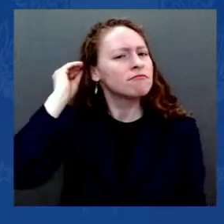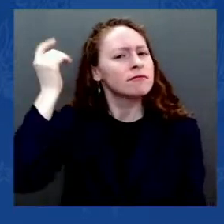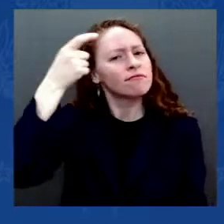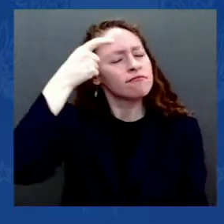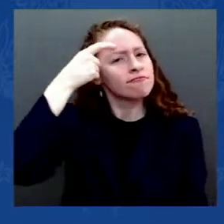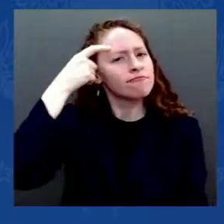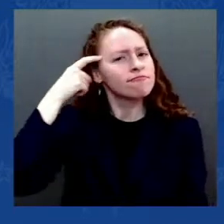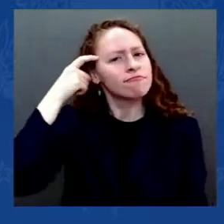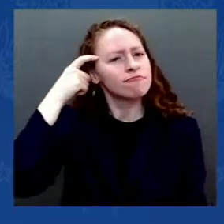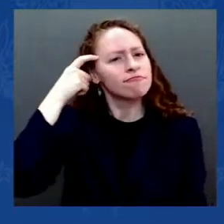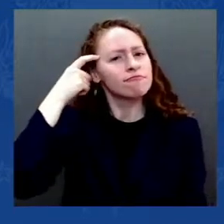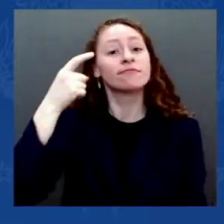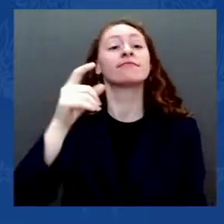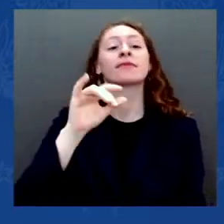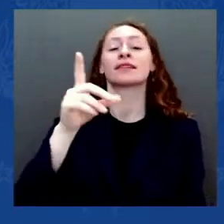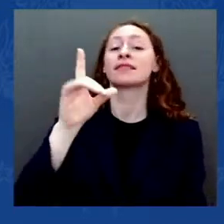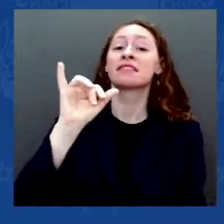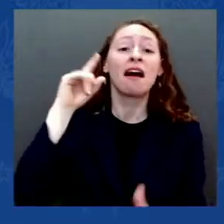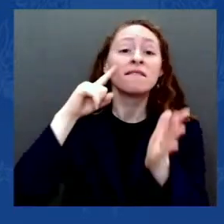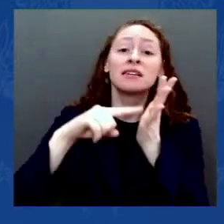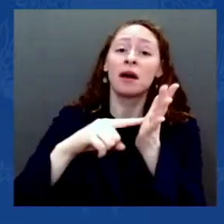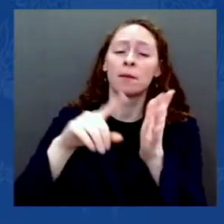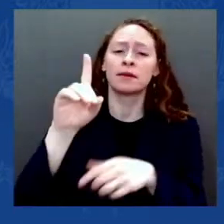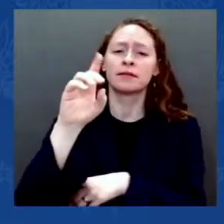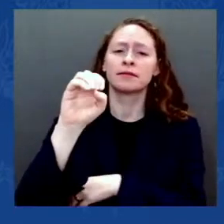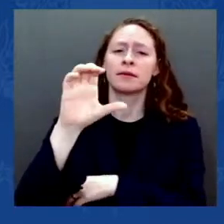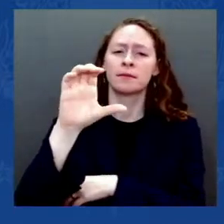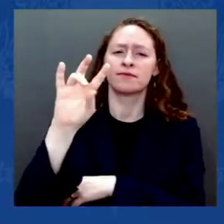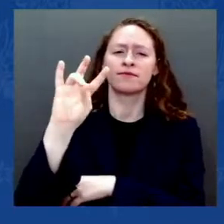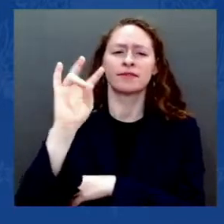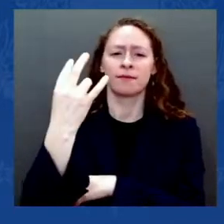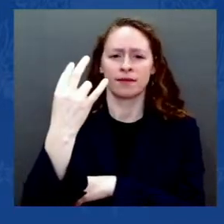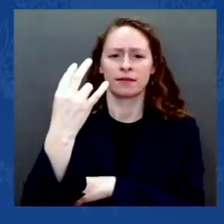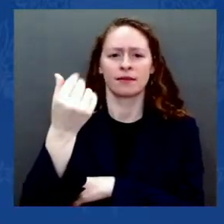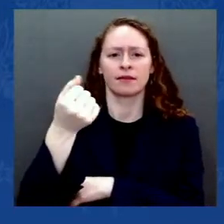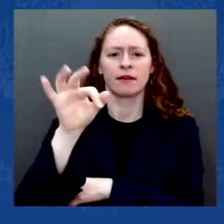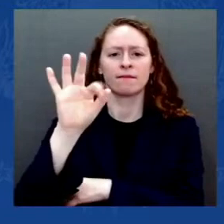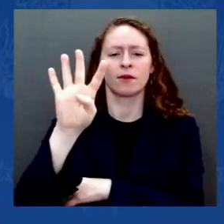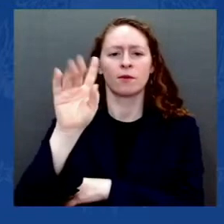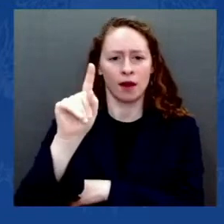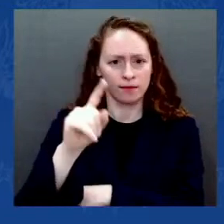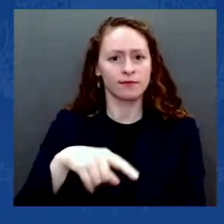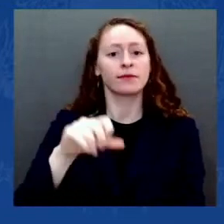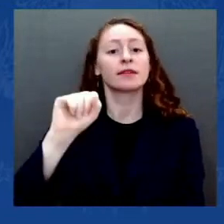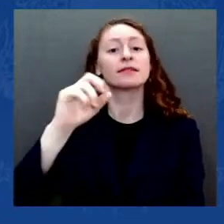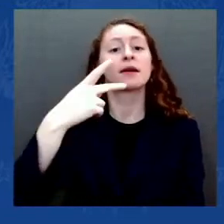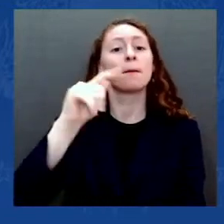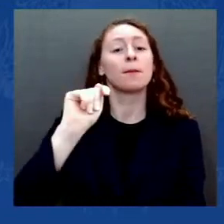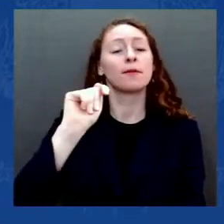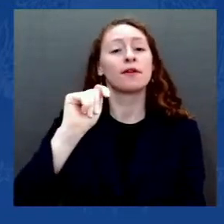11th, 2001, and January 6th, 2021.